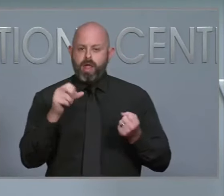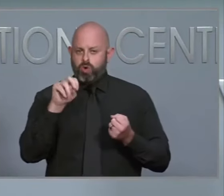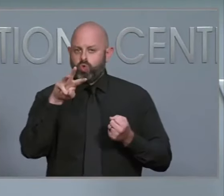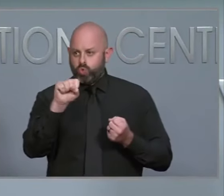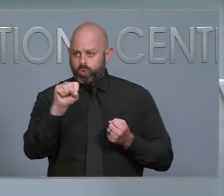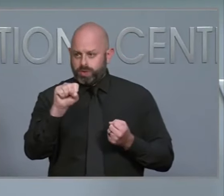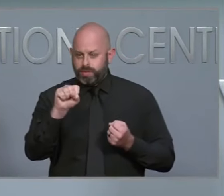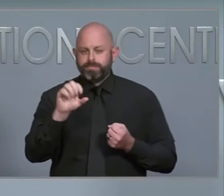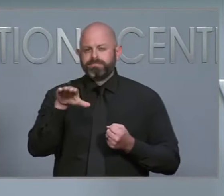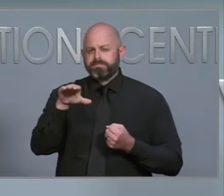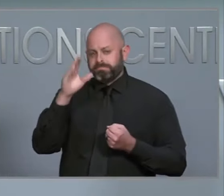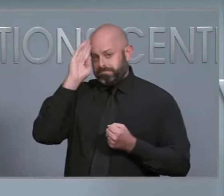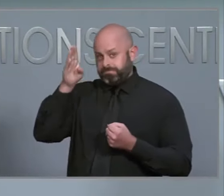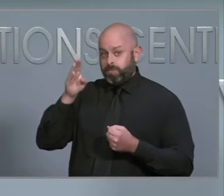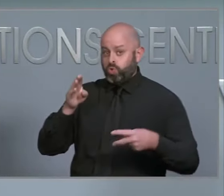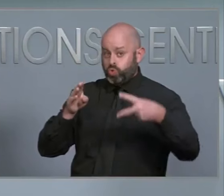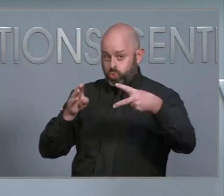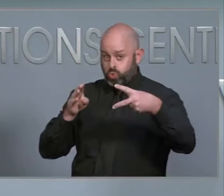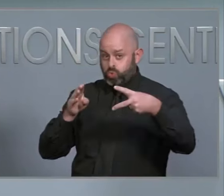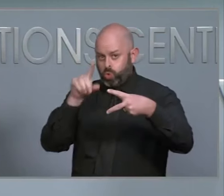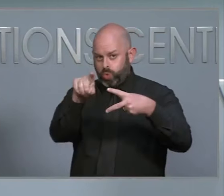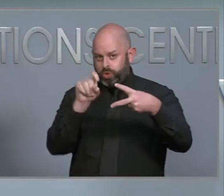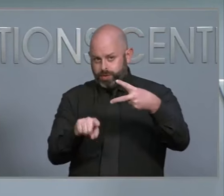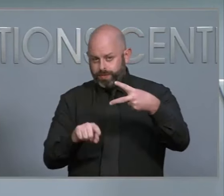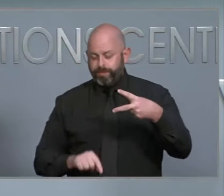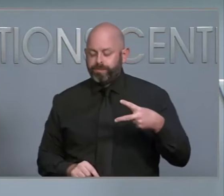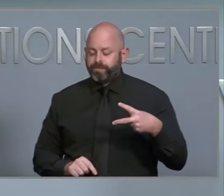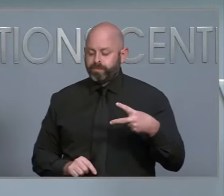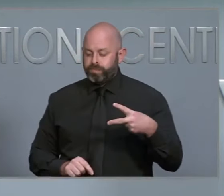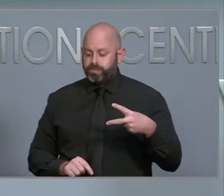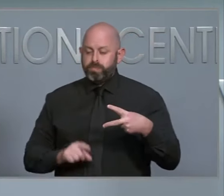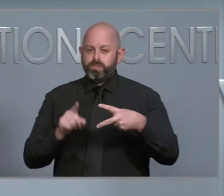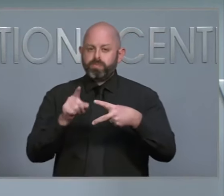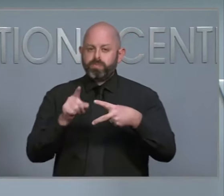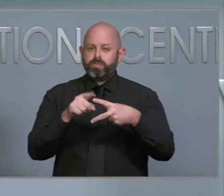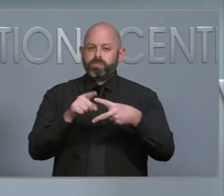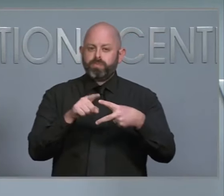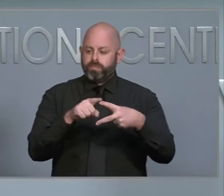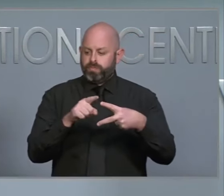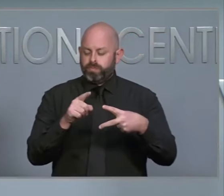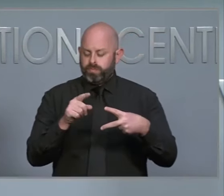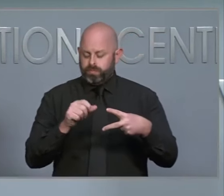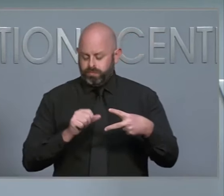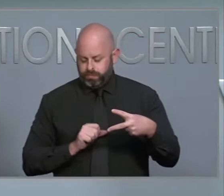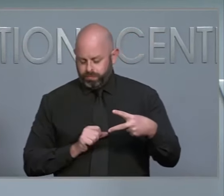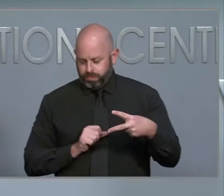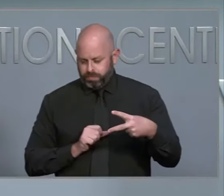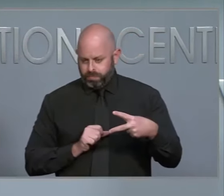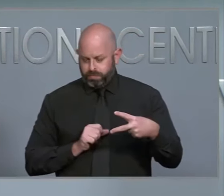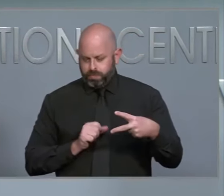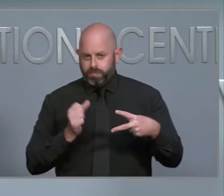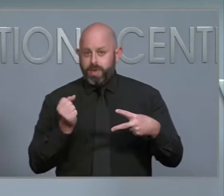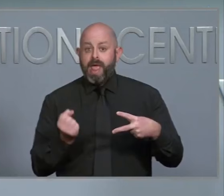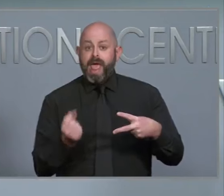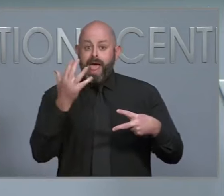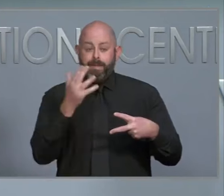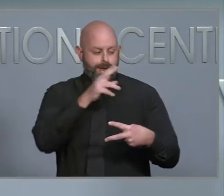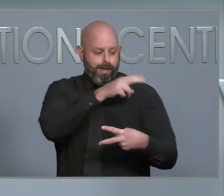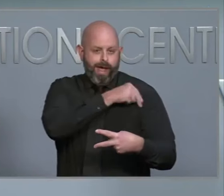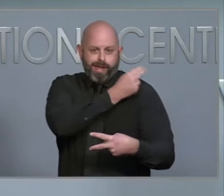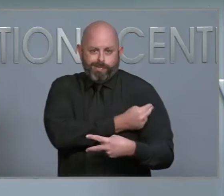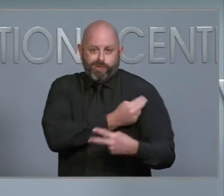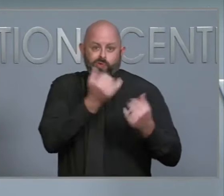question. The first part is, how many hospitals across the region are functioning and to what degree?